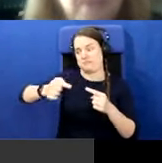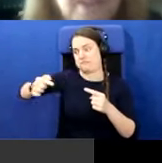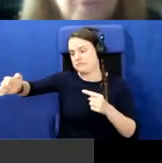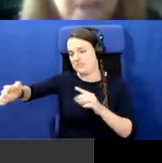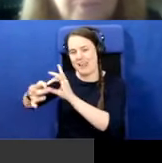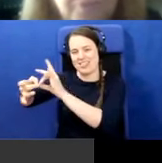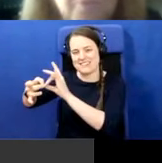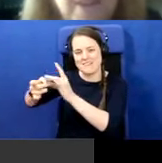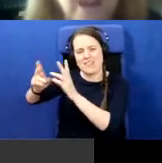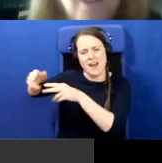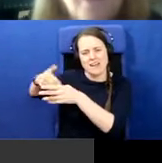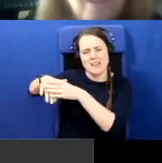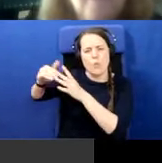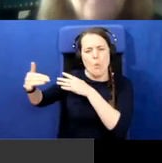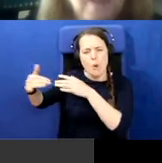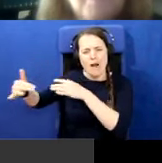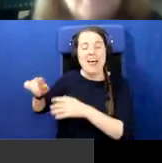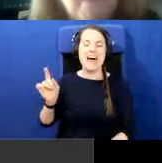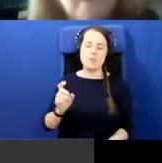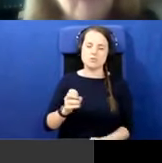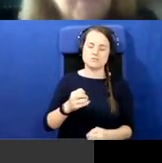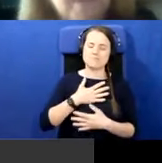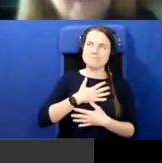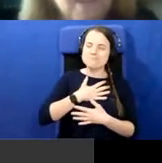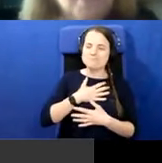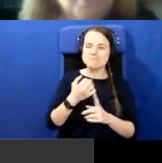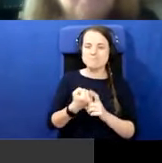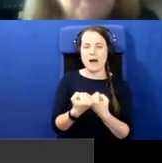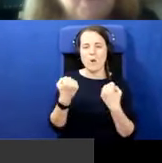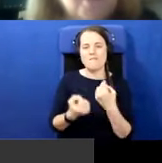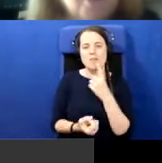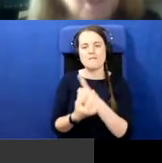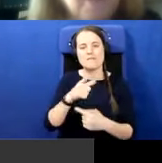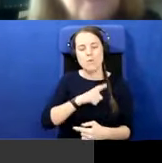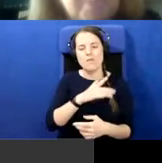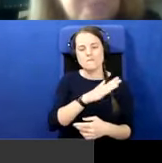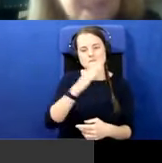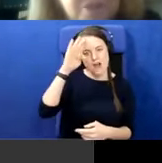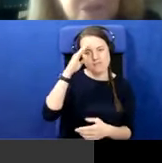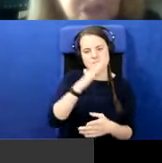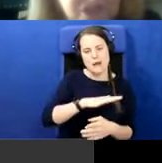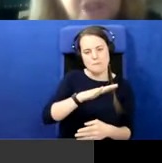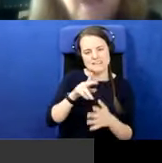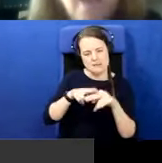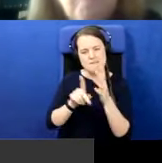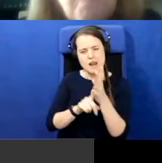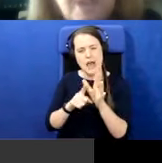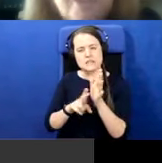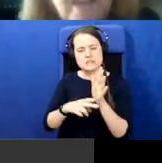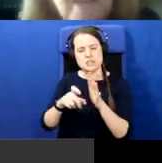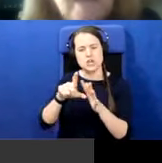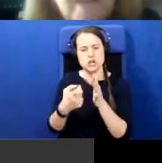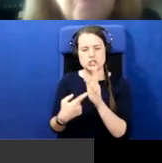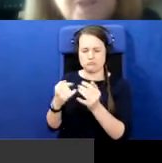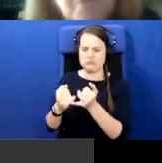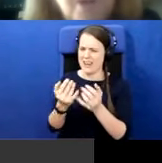event for many, for many Irish families and many families that had maybe lost track of that particular tradition. But,